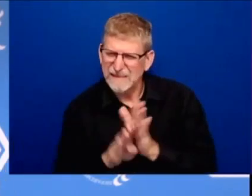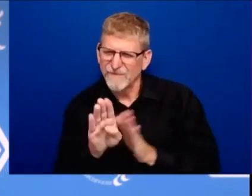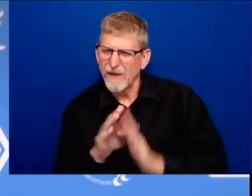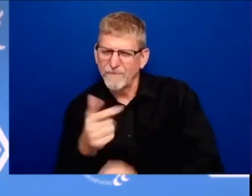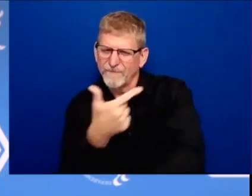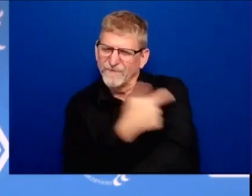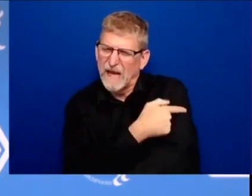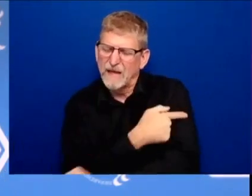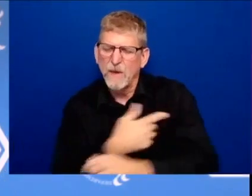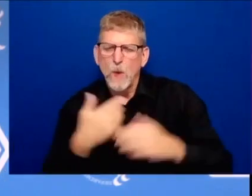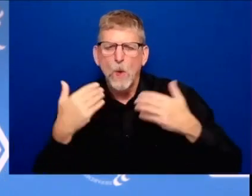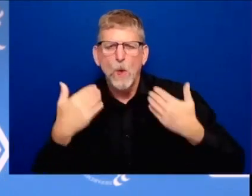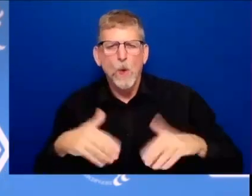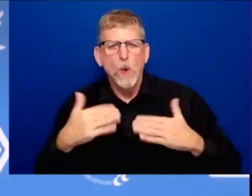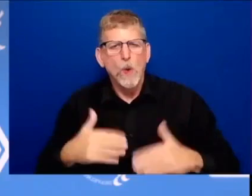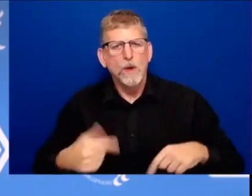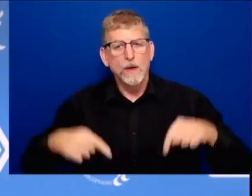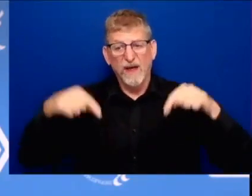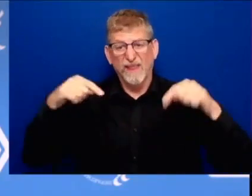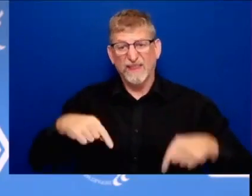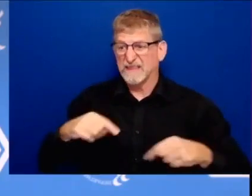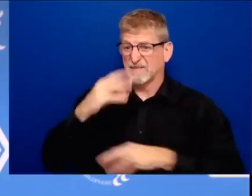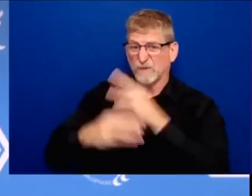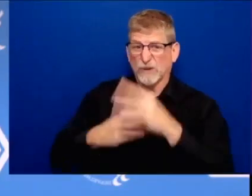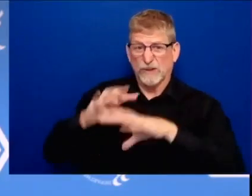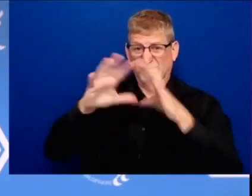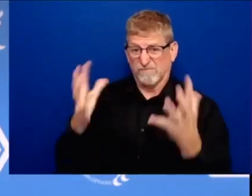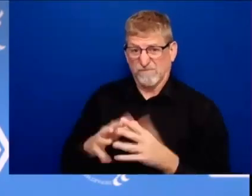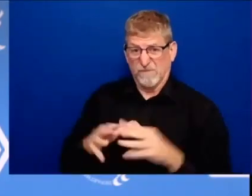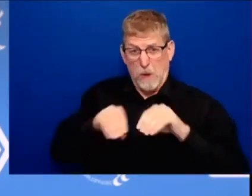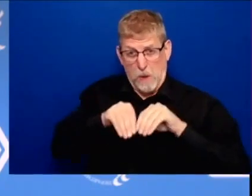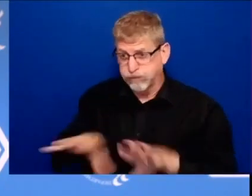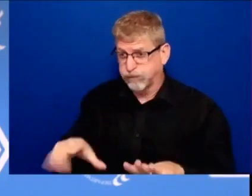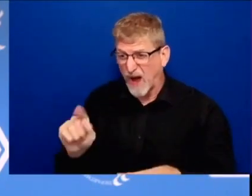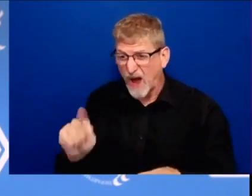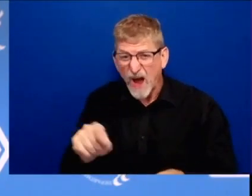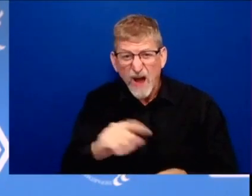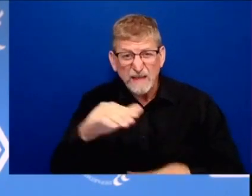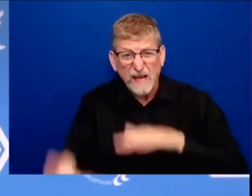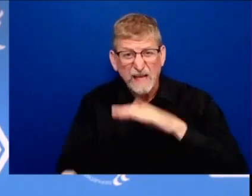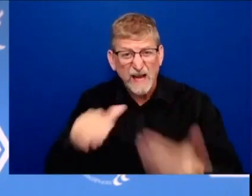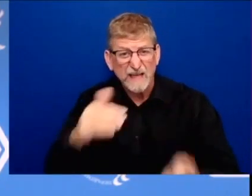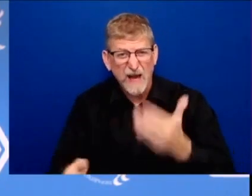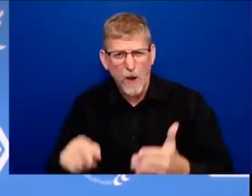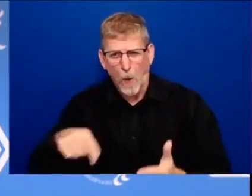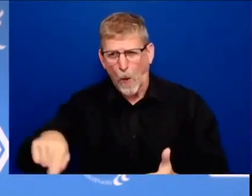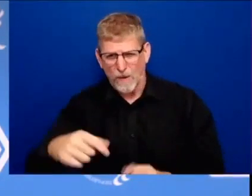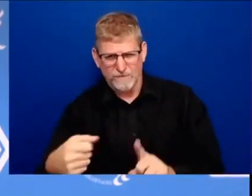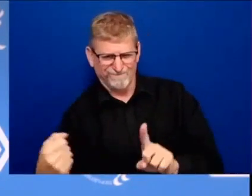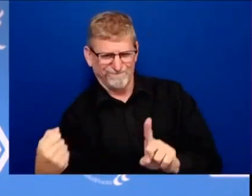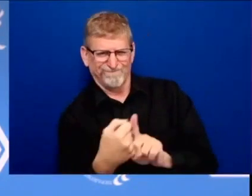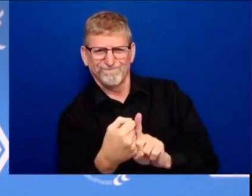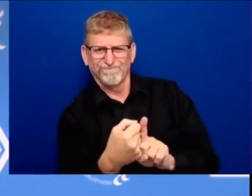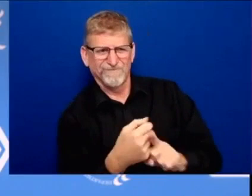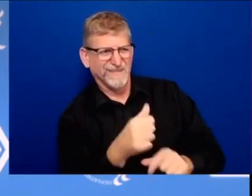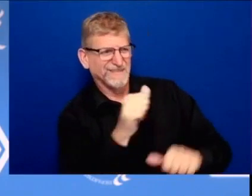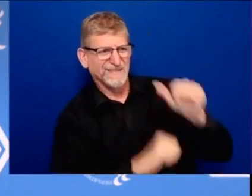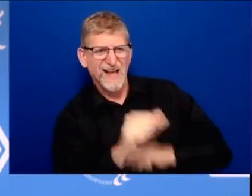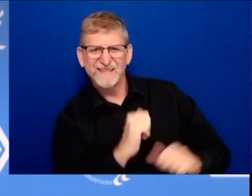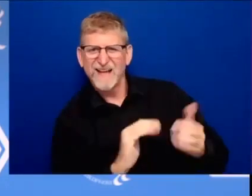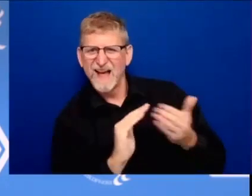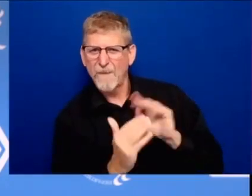scientific community labs closed research delayed careers disrupted especially for those in training